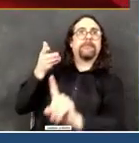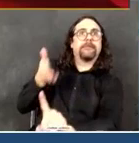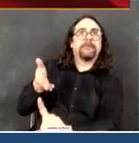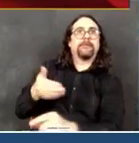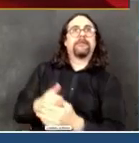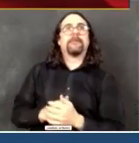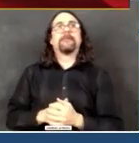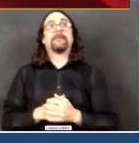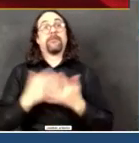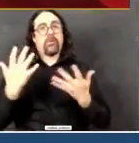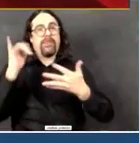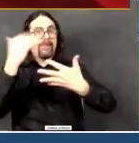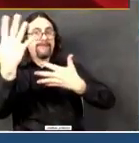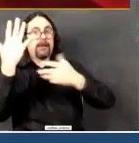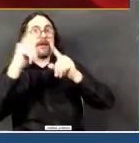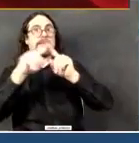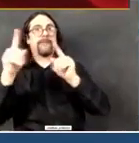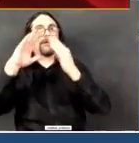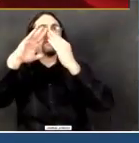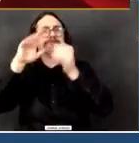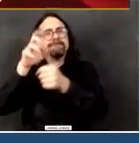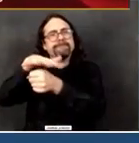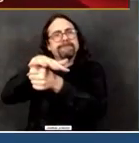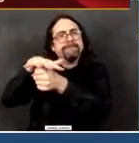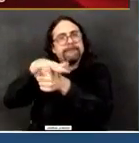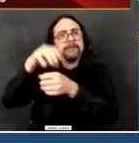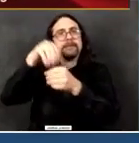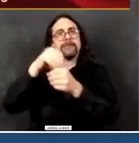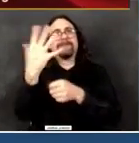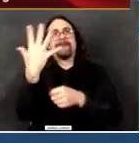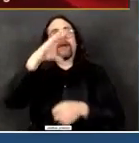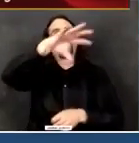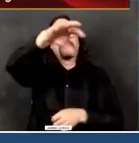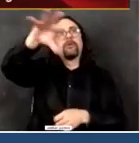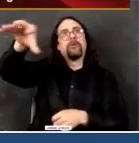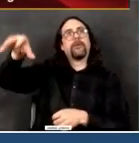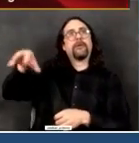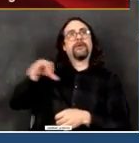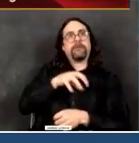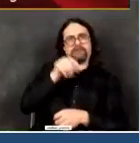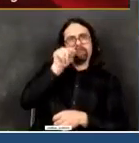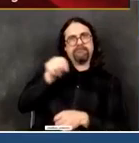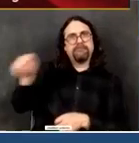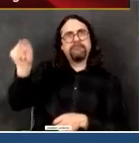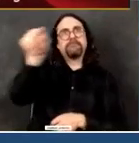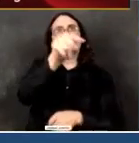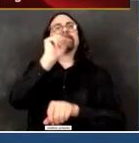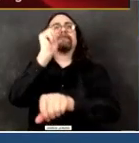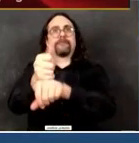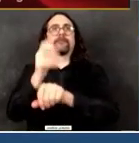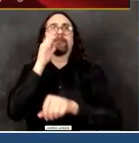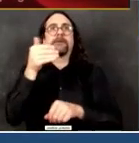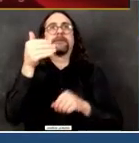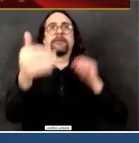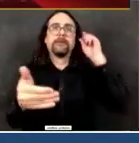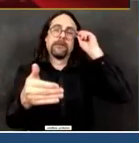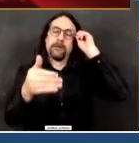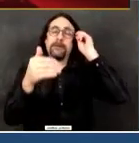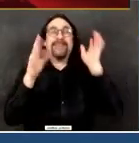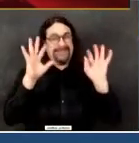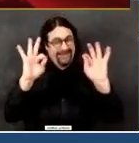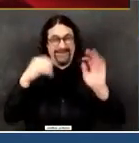And again, to do this effectively, we're going to have to keep getting the supply of testing we need, and we're going to have to keep getting the